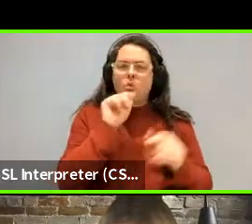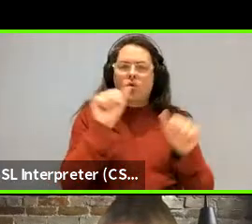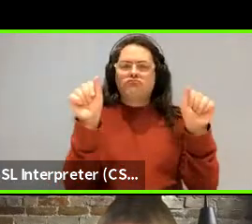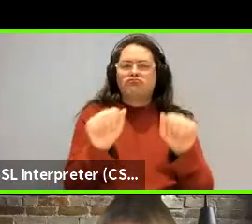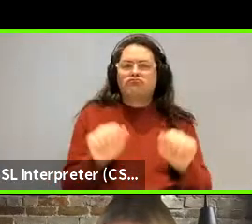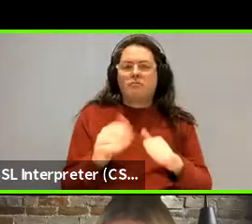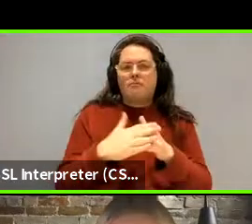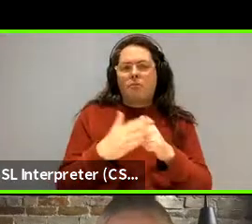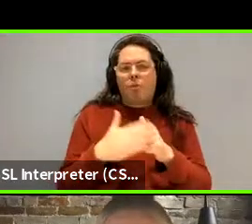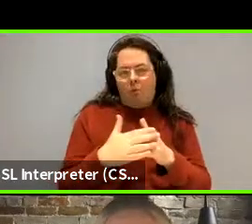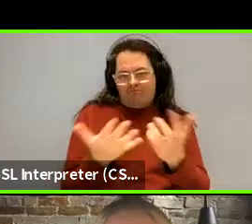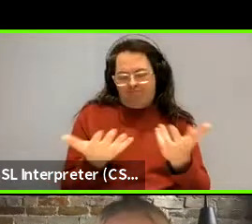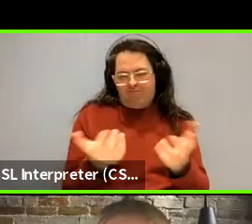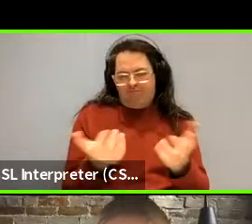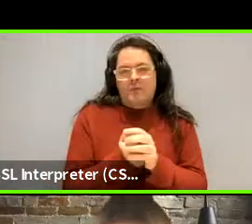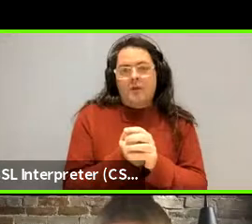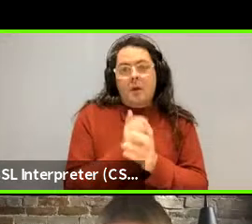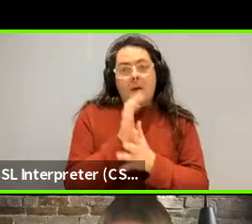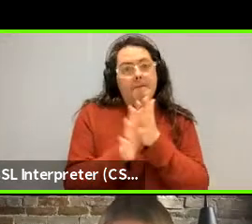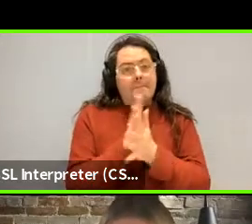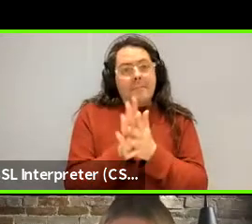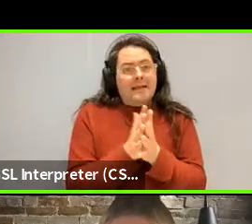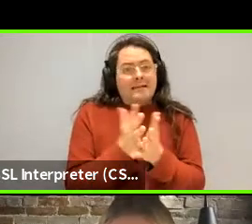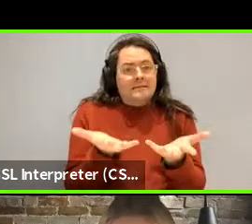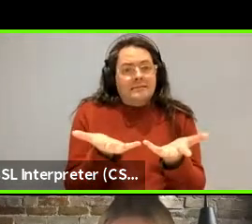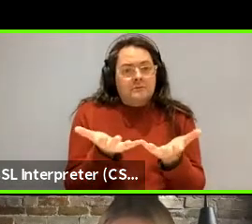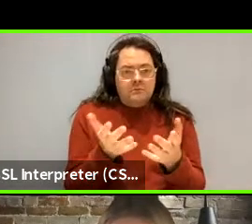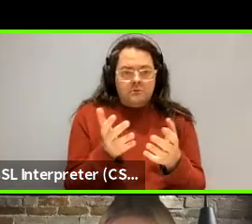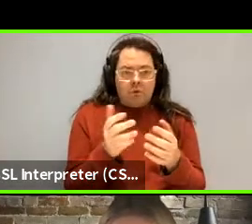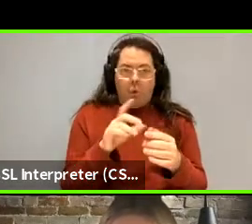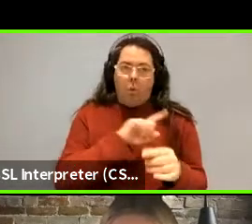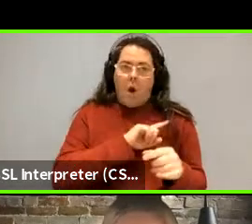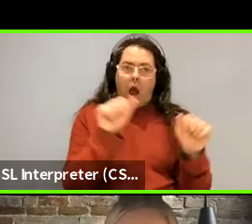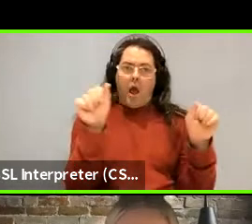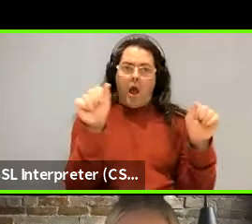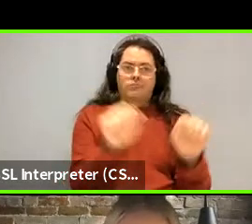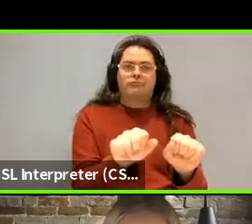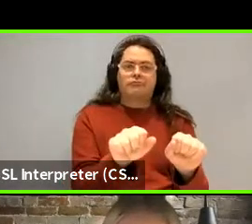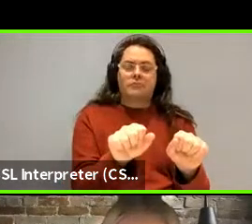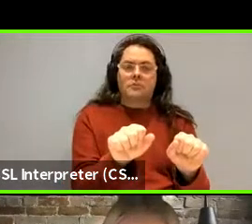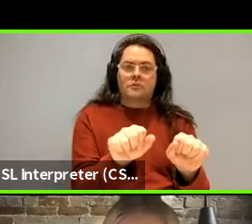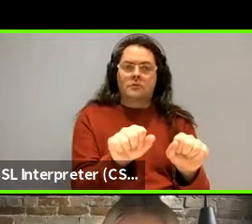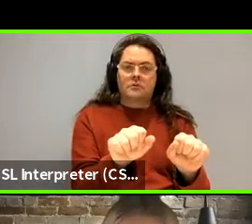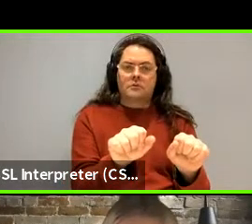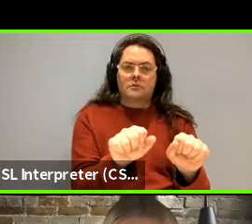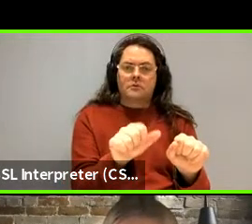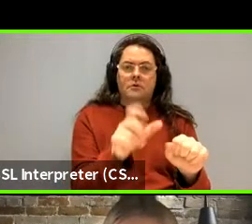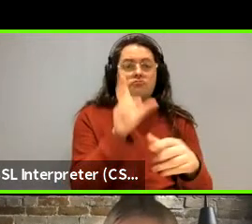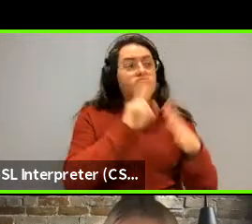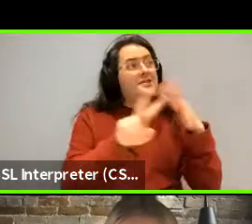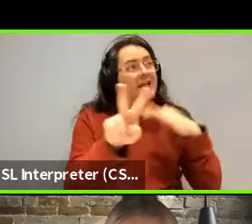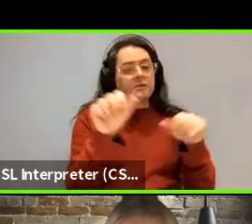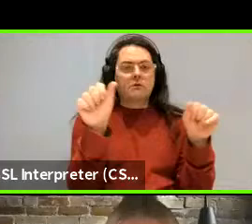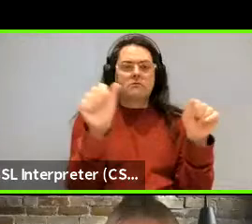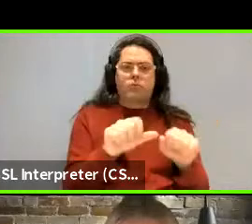So, but basically by which mechanisms do you think that shorter words end up in these more predictable positions?